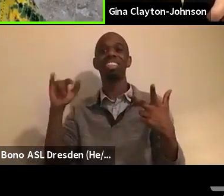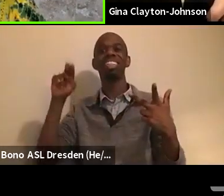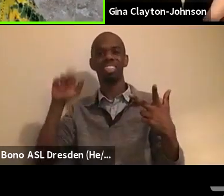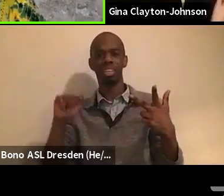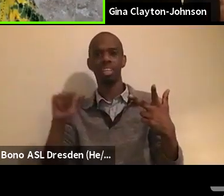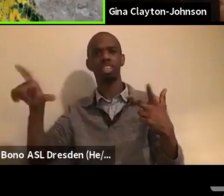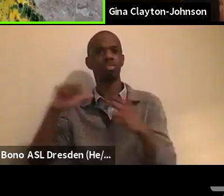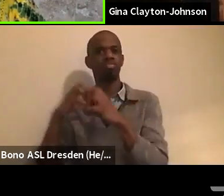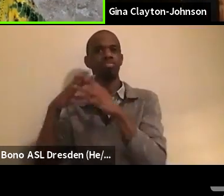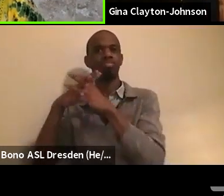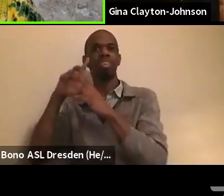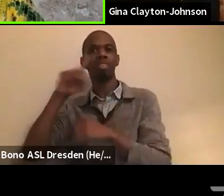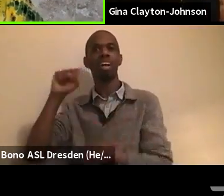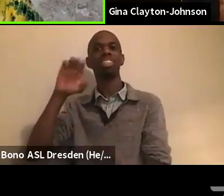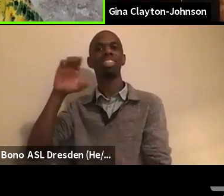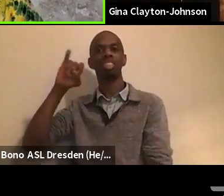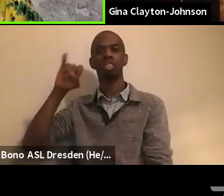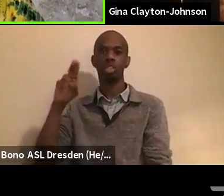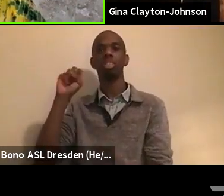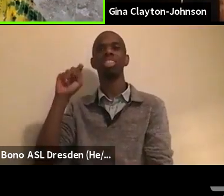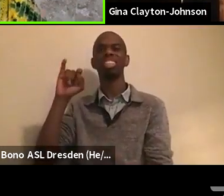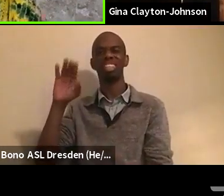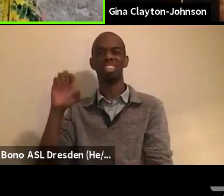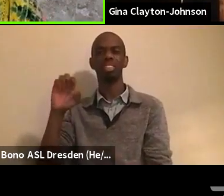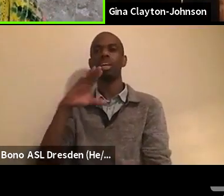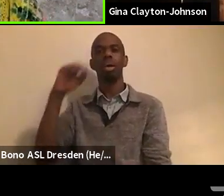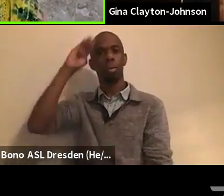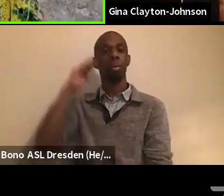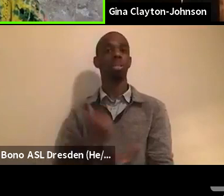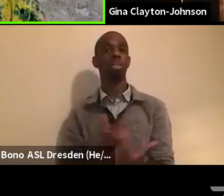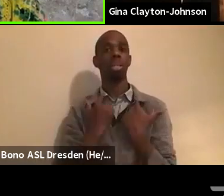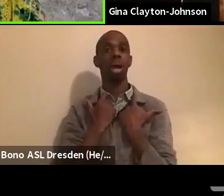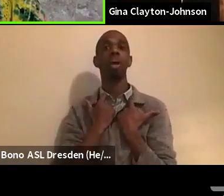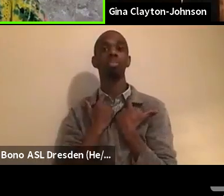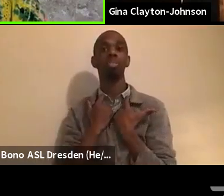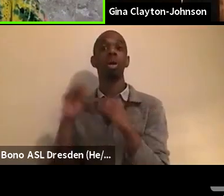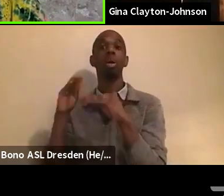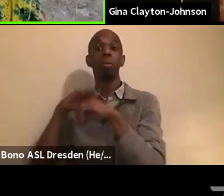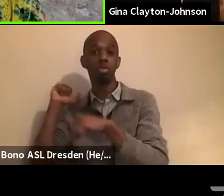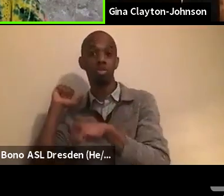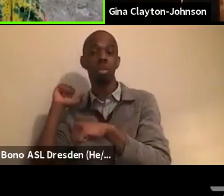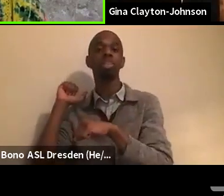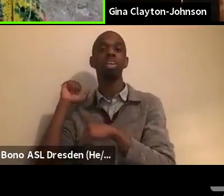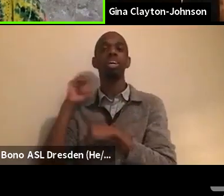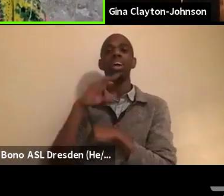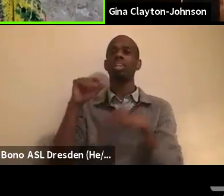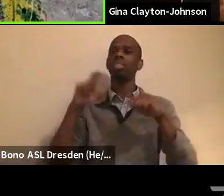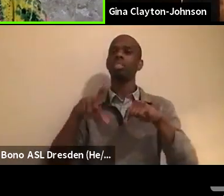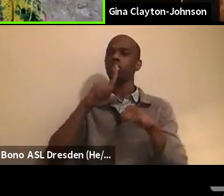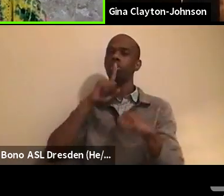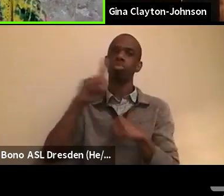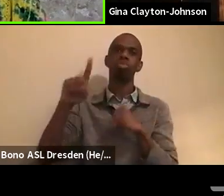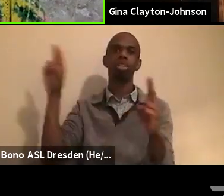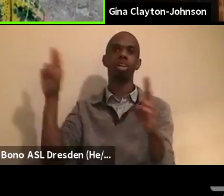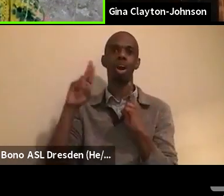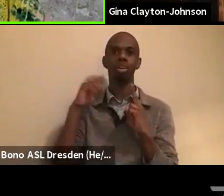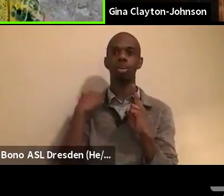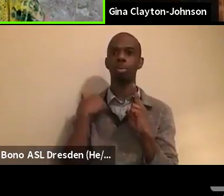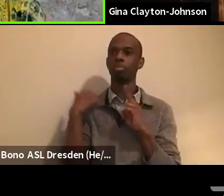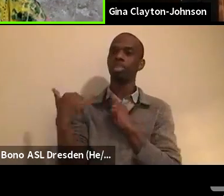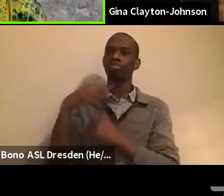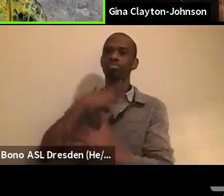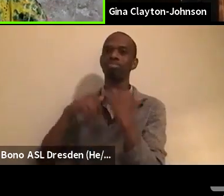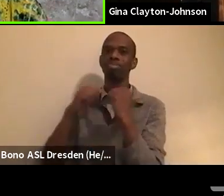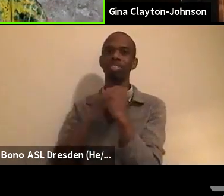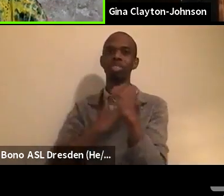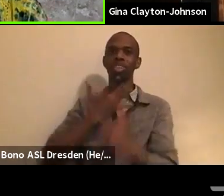with the movement for black lives policy table this was really an indulgence for me to be among three of my favorite sister